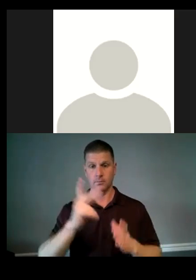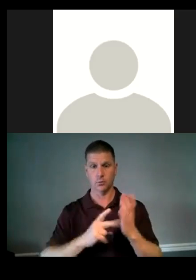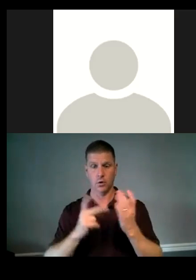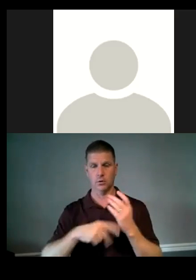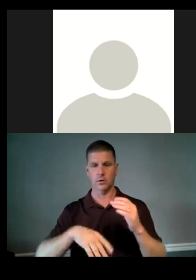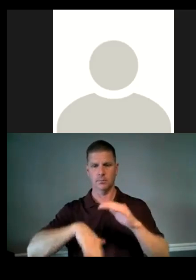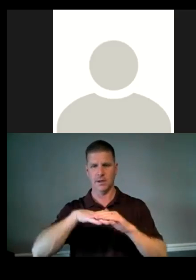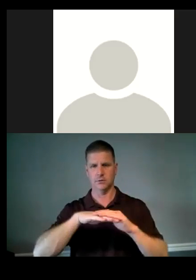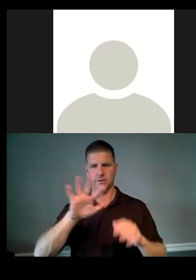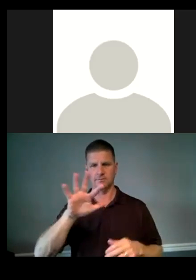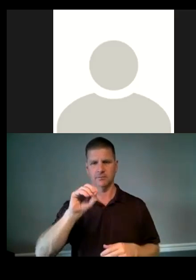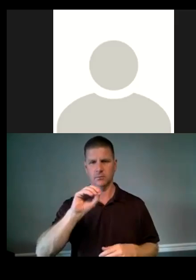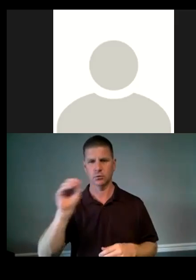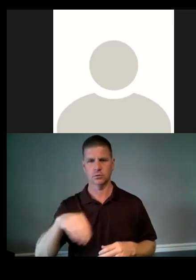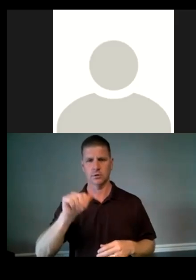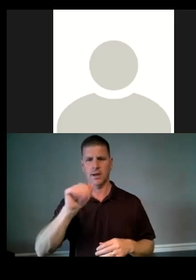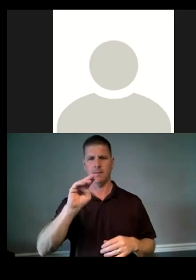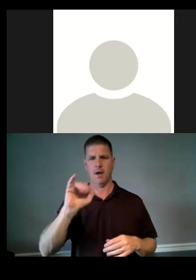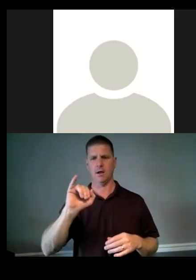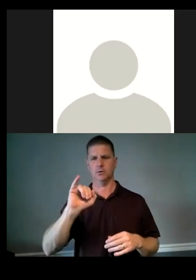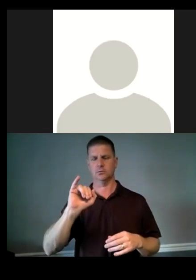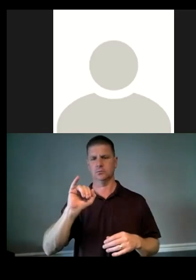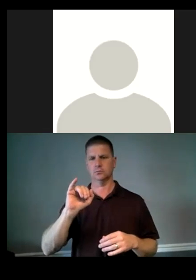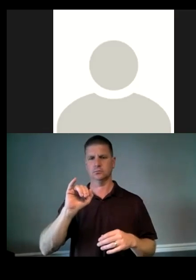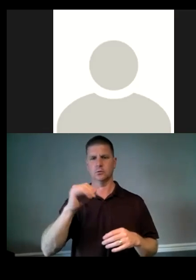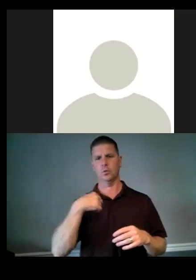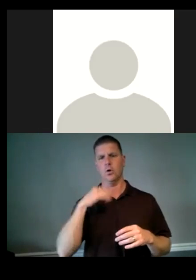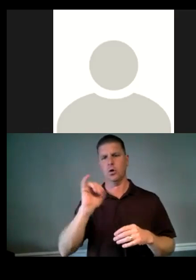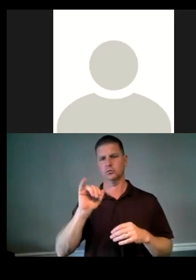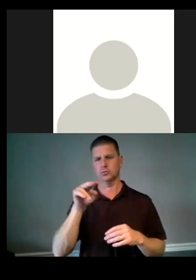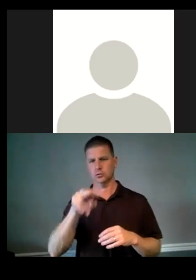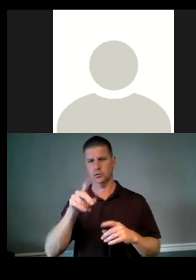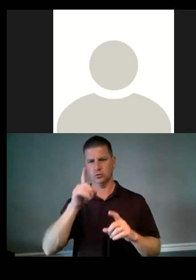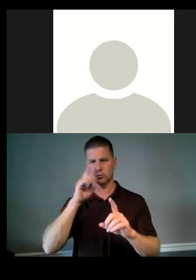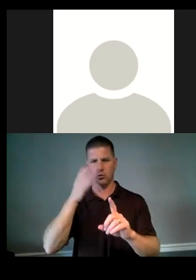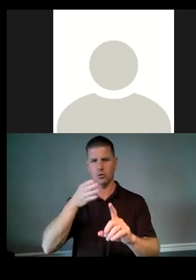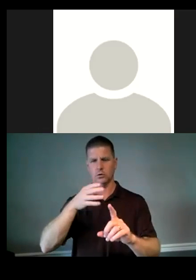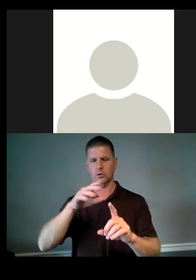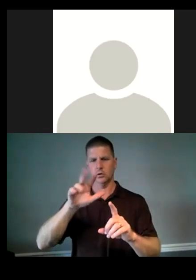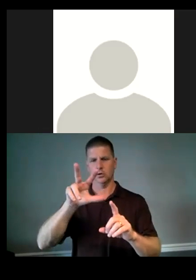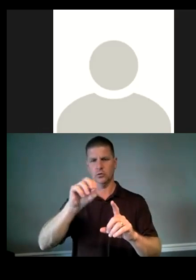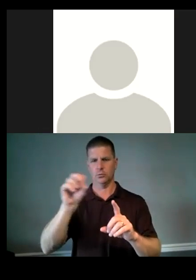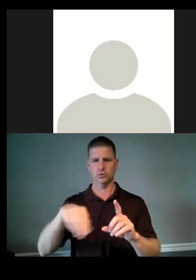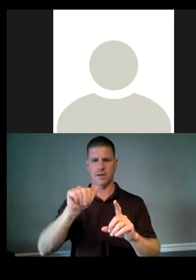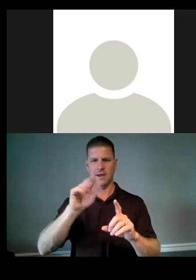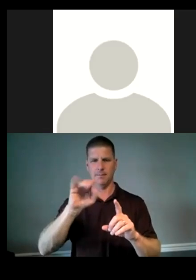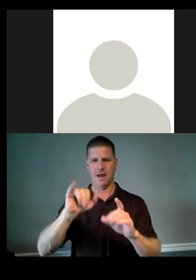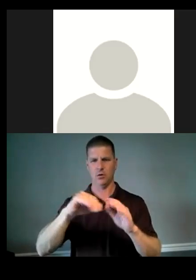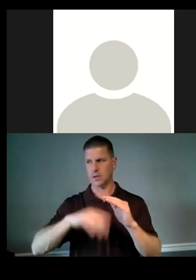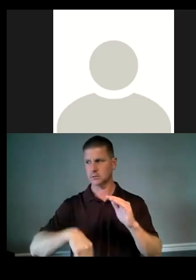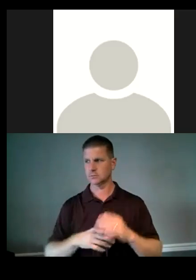maxes out at 50% AMI or less. Um, we're also looking to target 30% AMI or less. Uh,